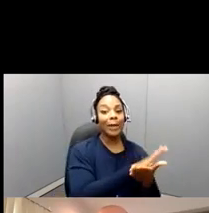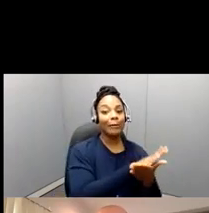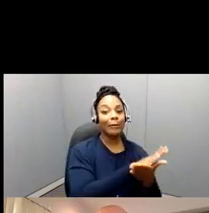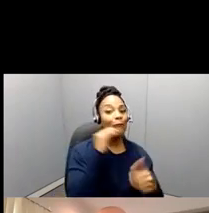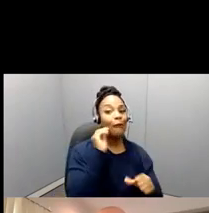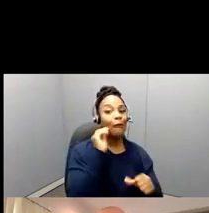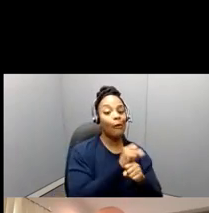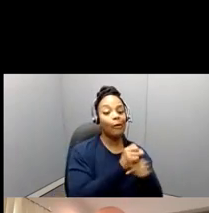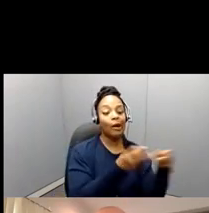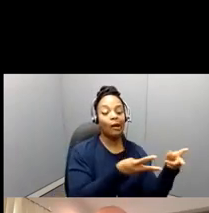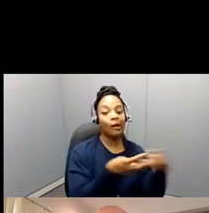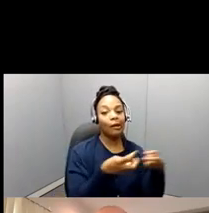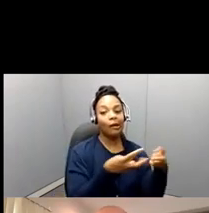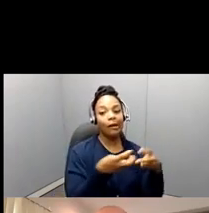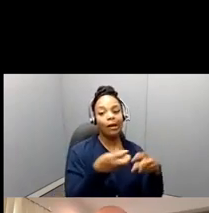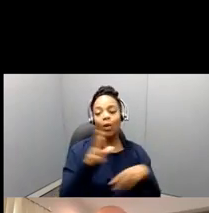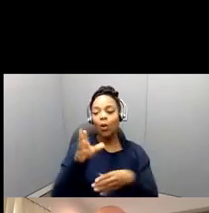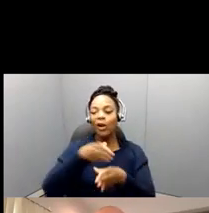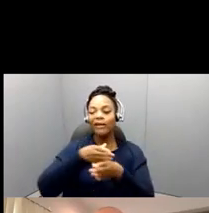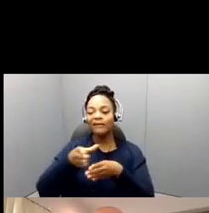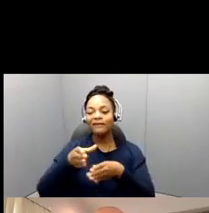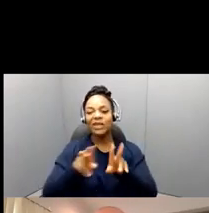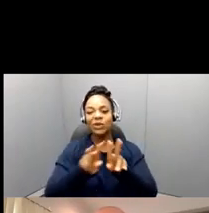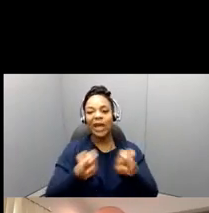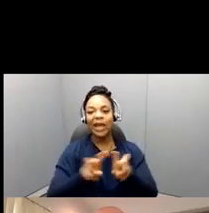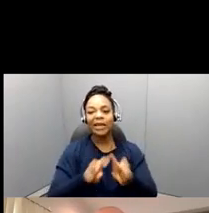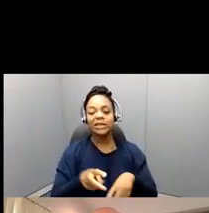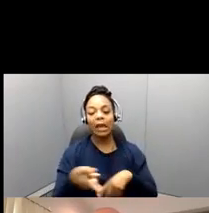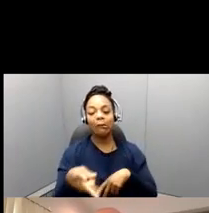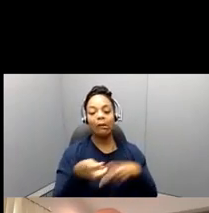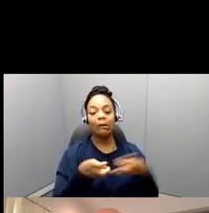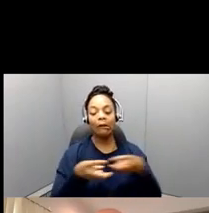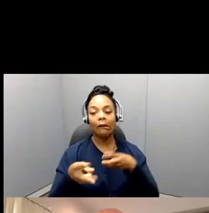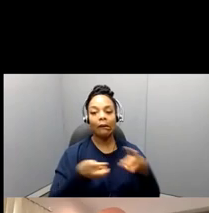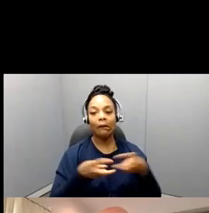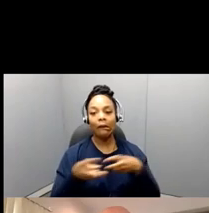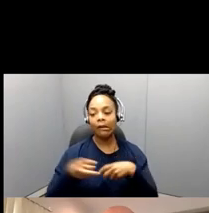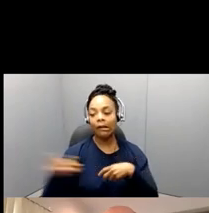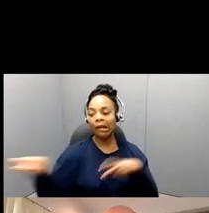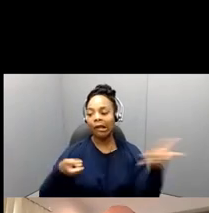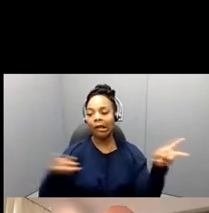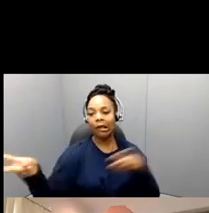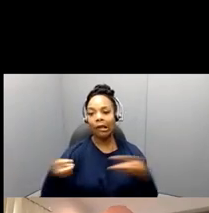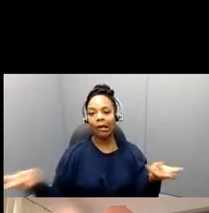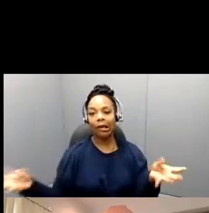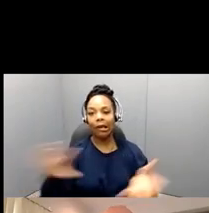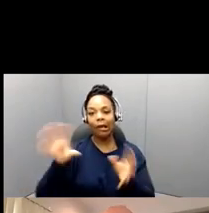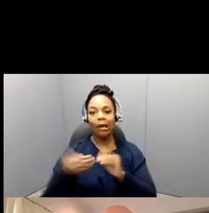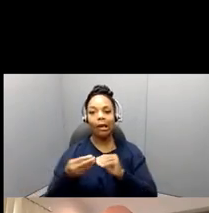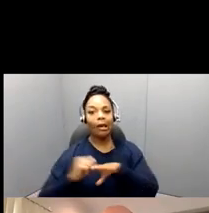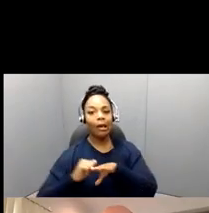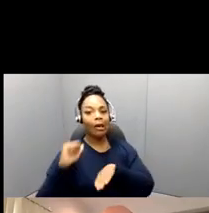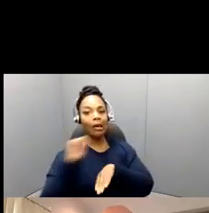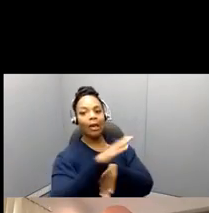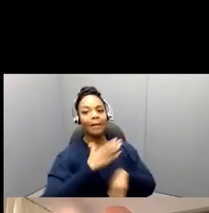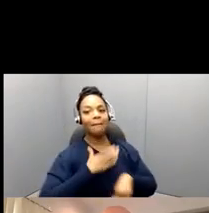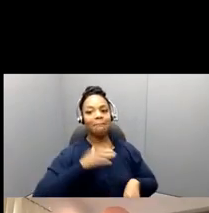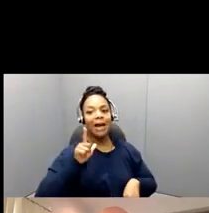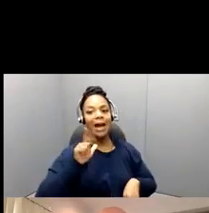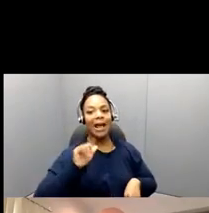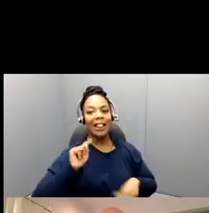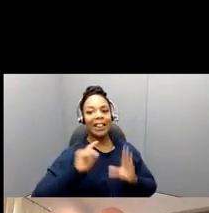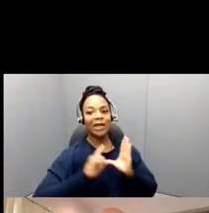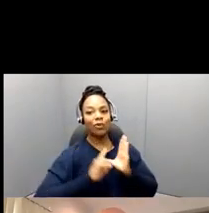that nature, and they're sort of plopping it into this, oh, here's a literature review. It doesn't, now, although we have these different sections,